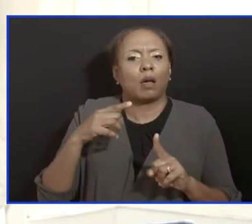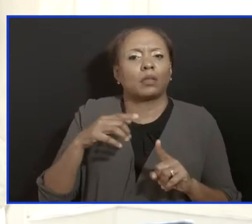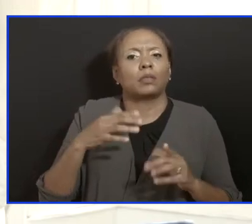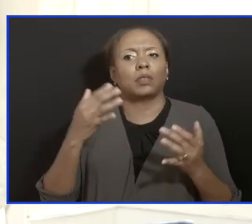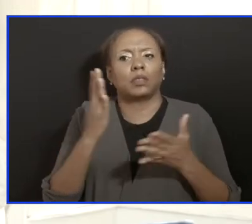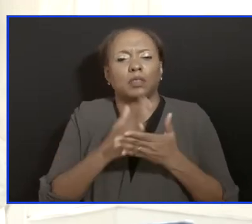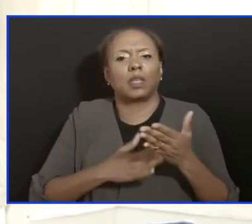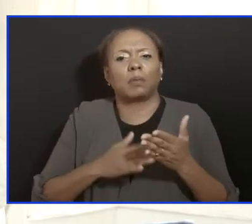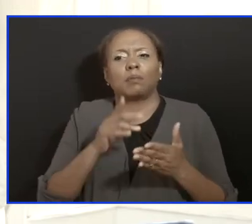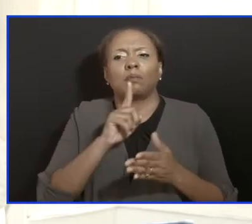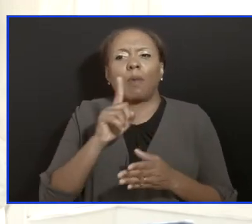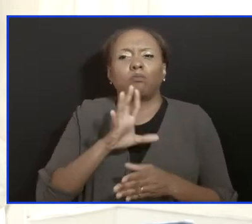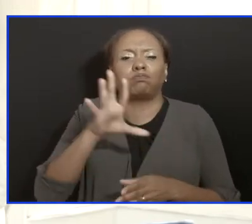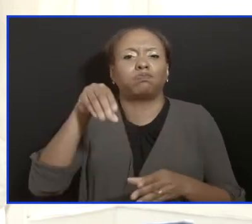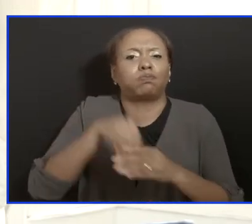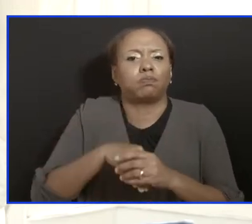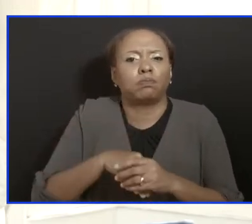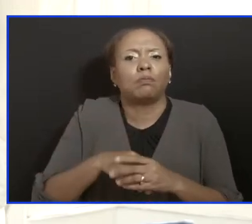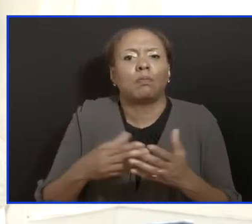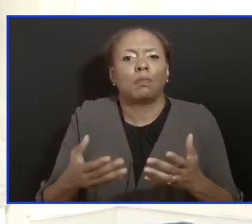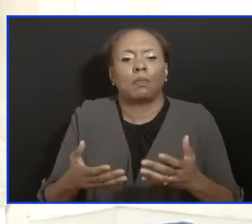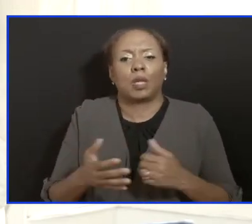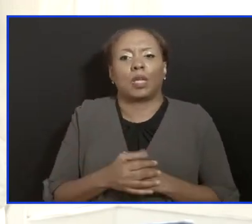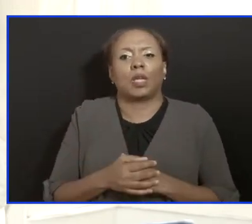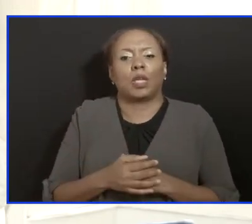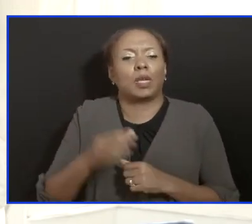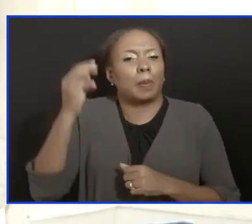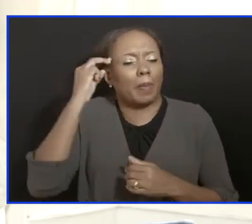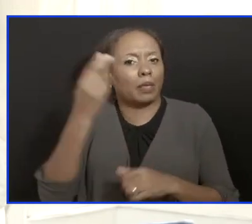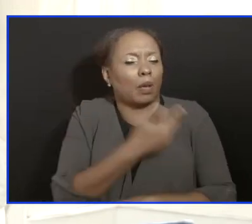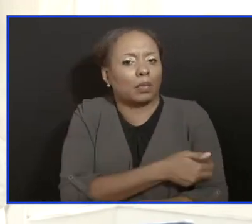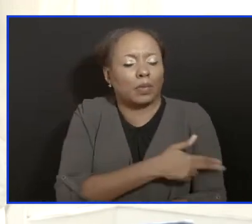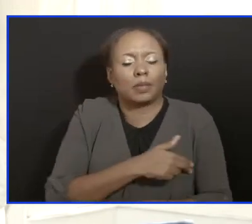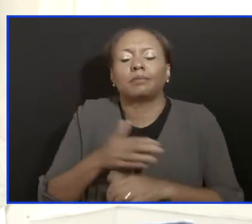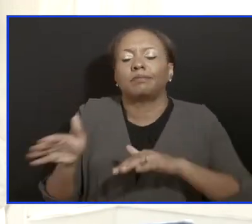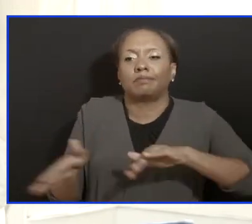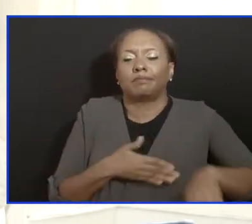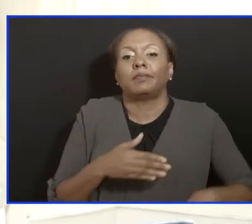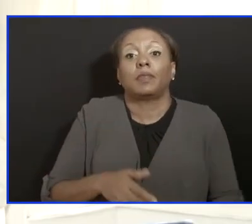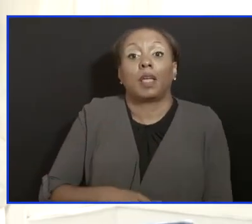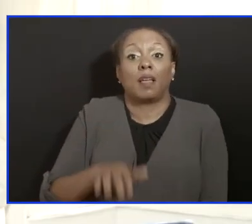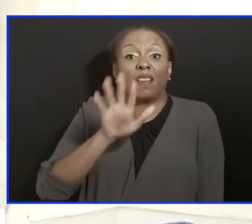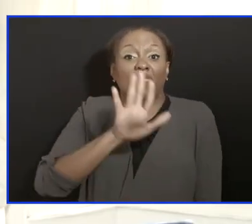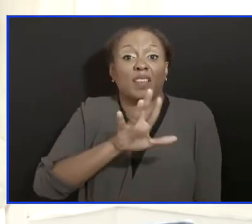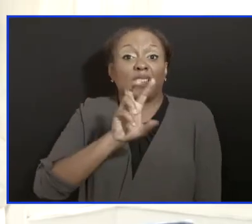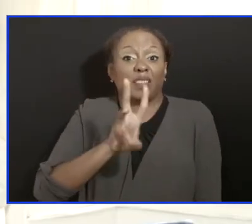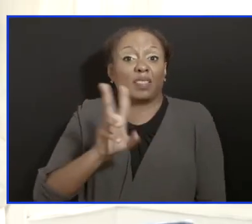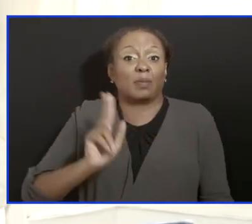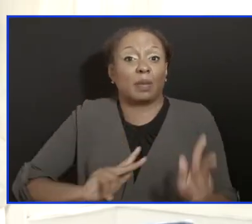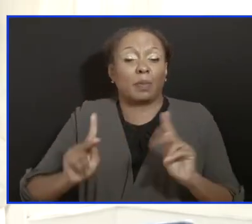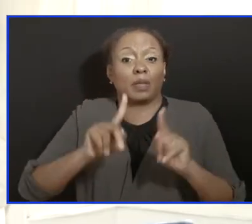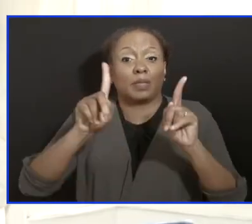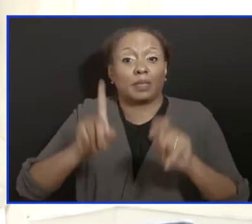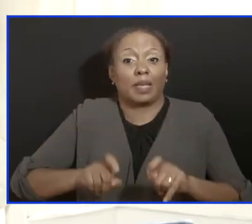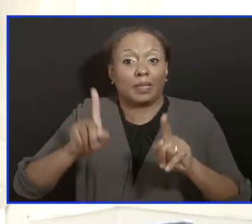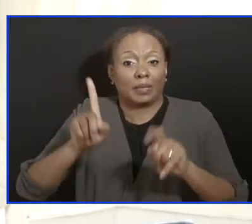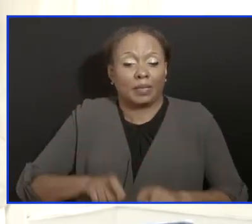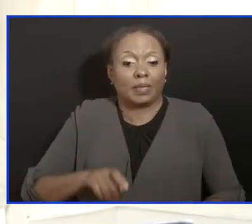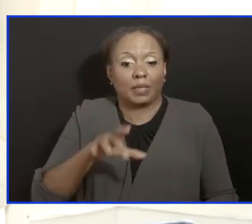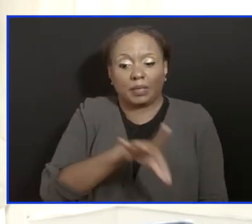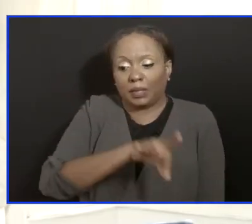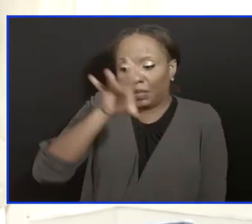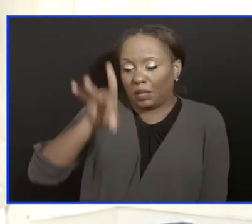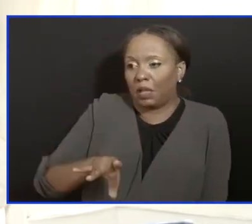on within that area. So in the grass field ward of psychiatric hospital of the 56 persons who were tested, 43 were